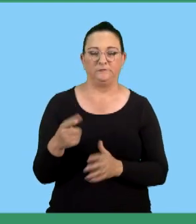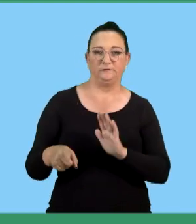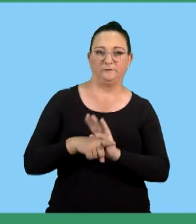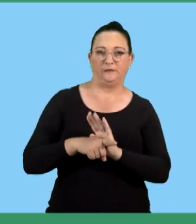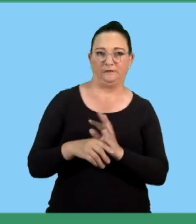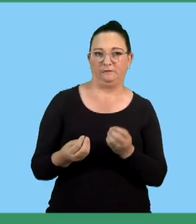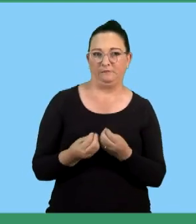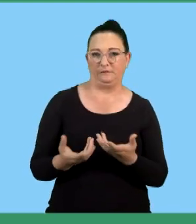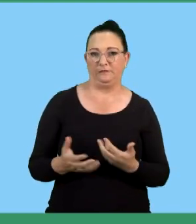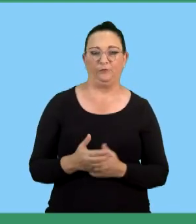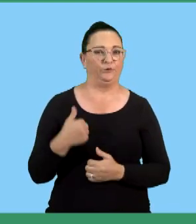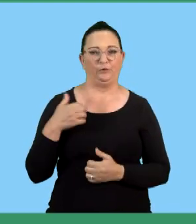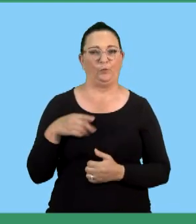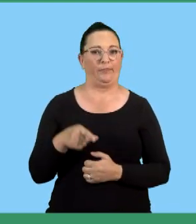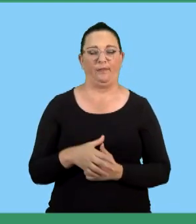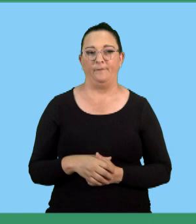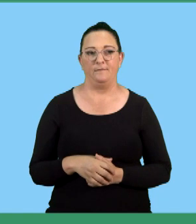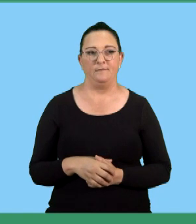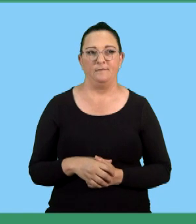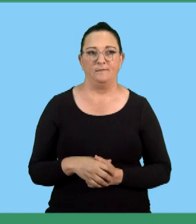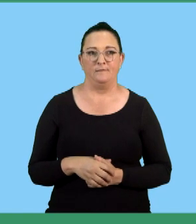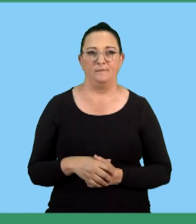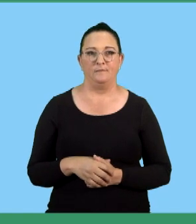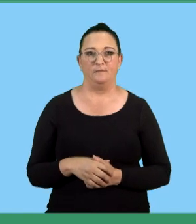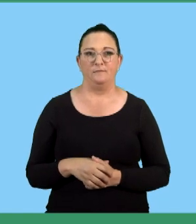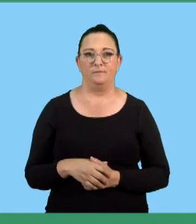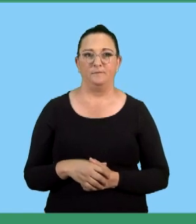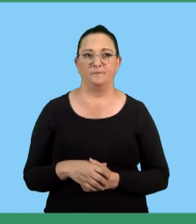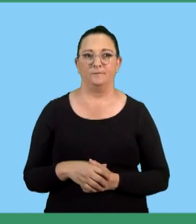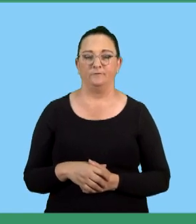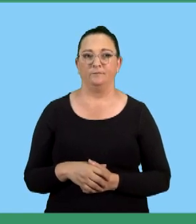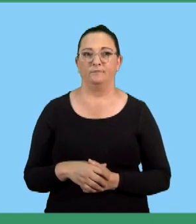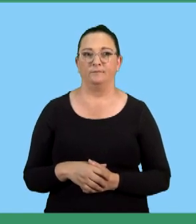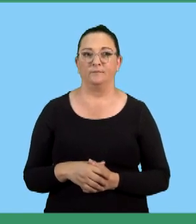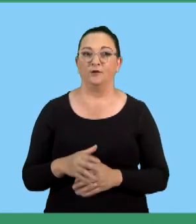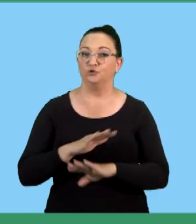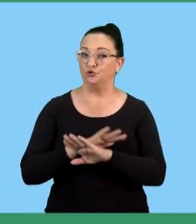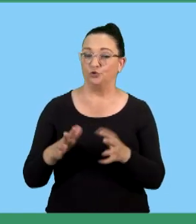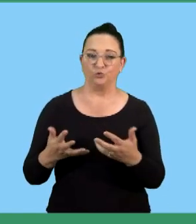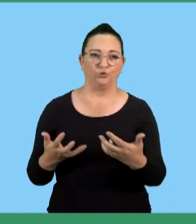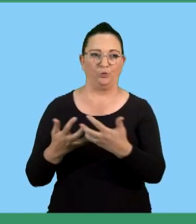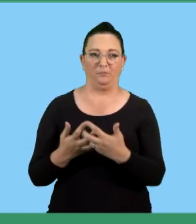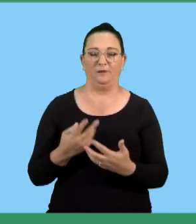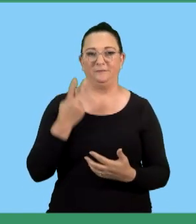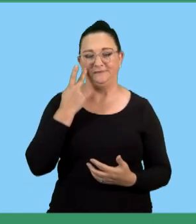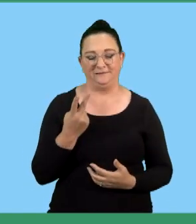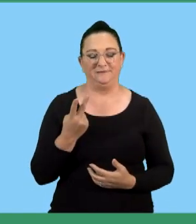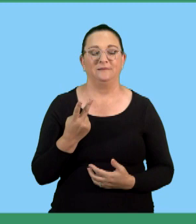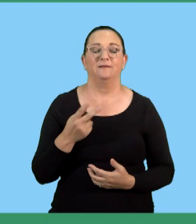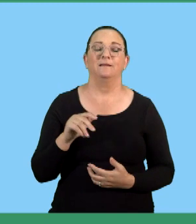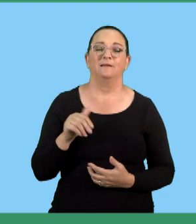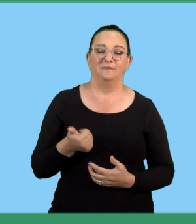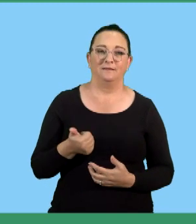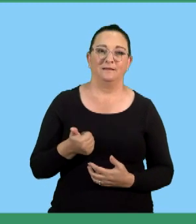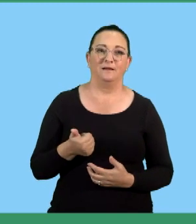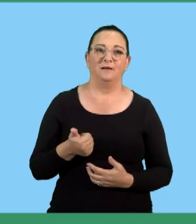negative, it's a negative thing and we don't want that. So businesses may face heavy fines for non-compliances. They can be